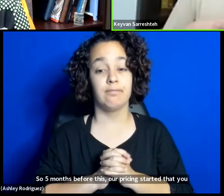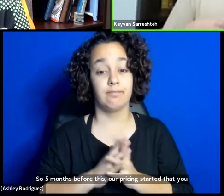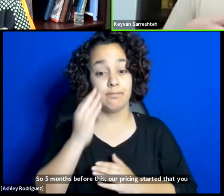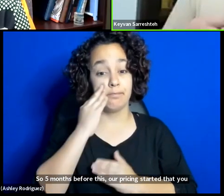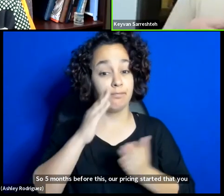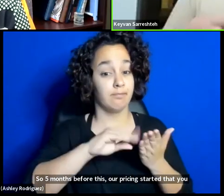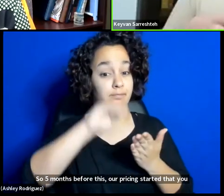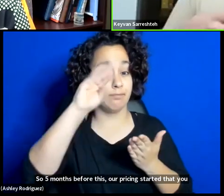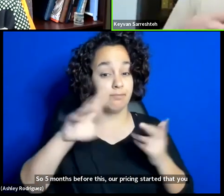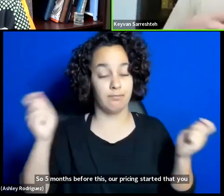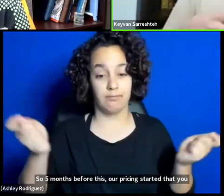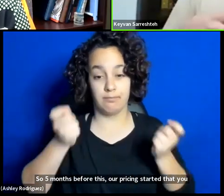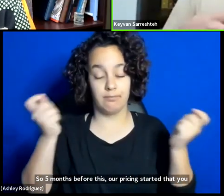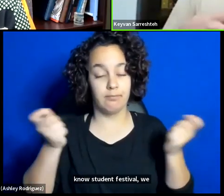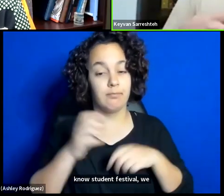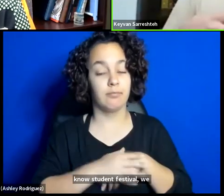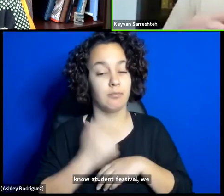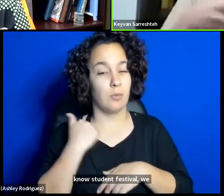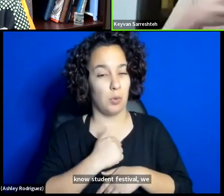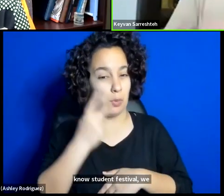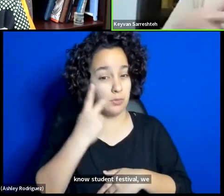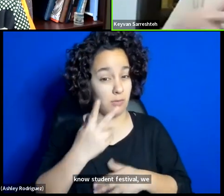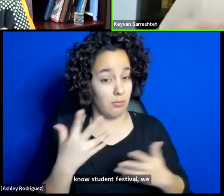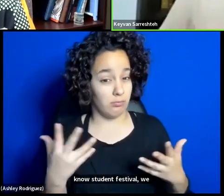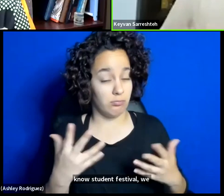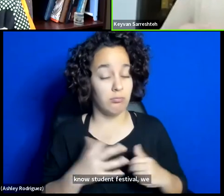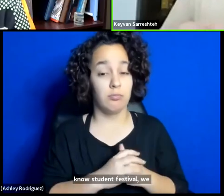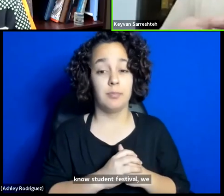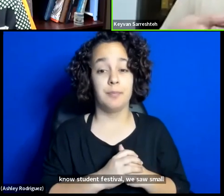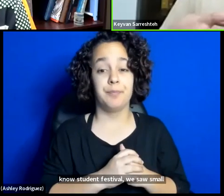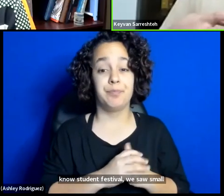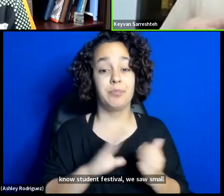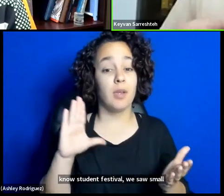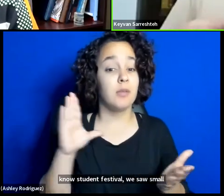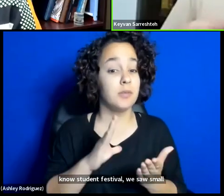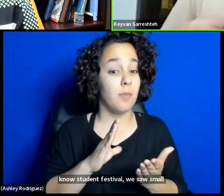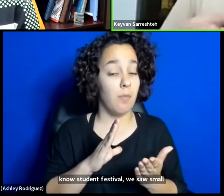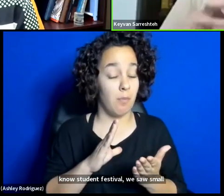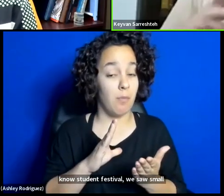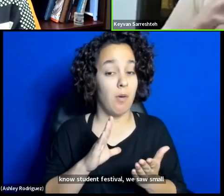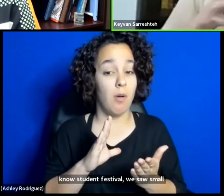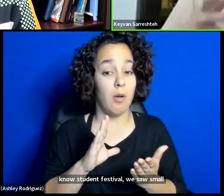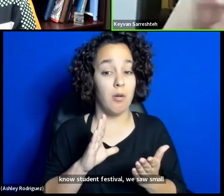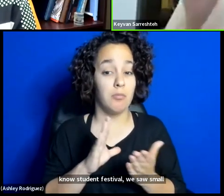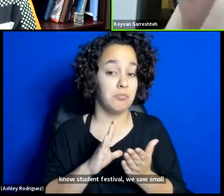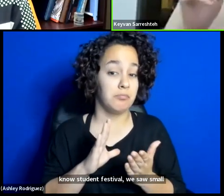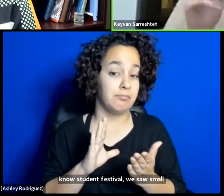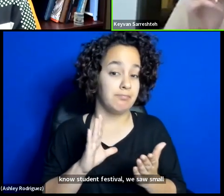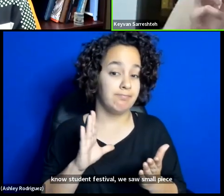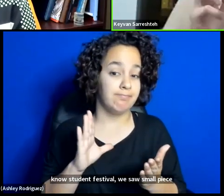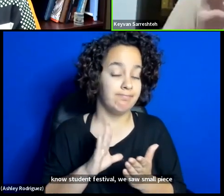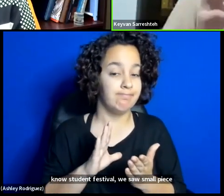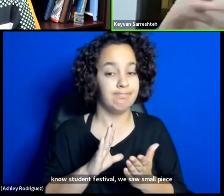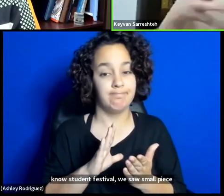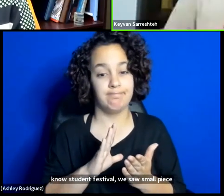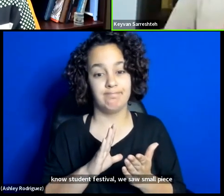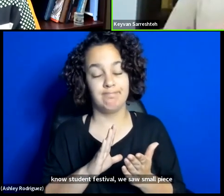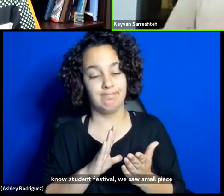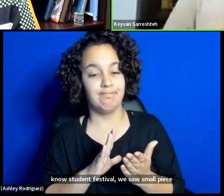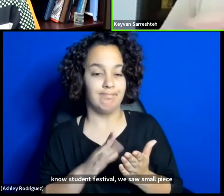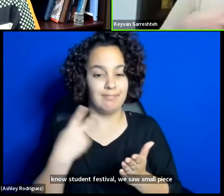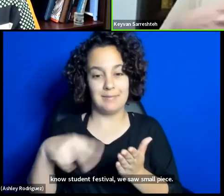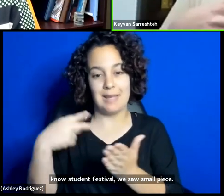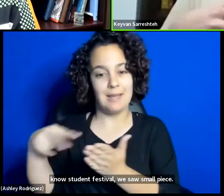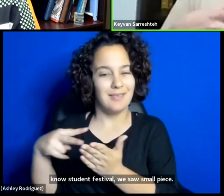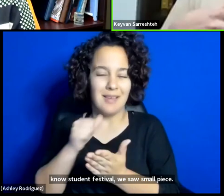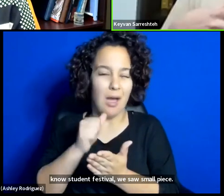we saw a small piece. It was a officially dance, but it was a